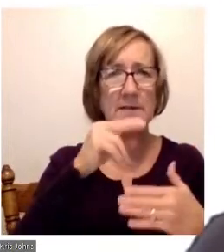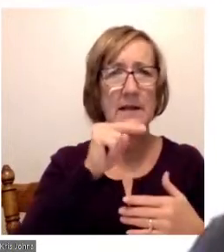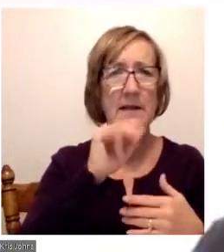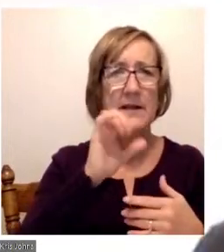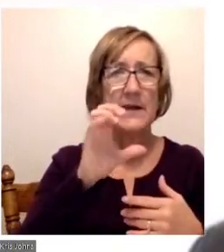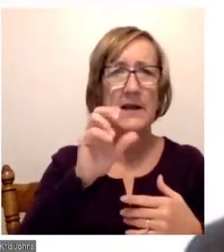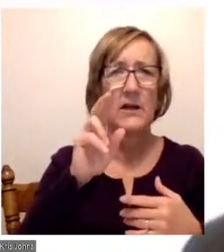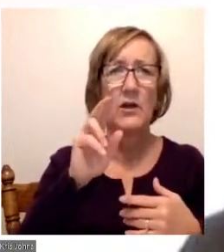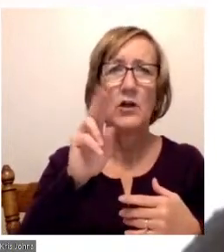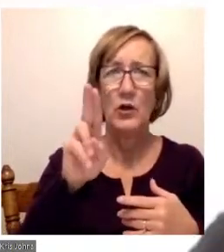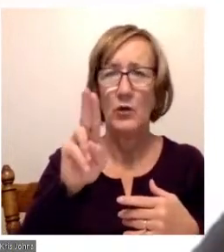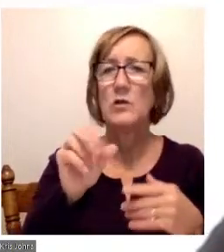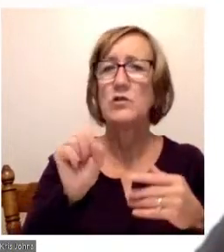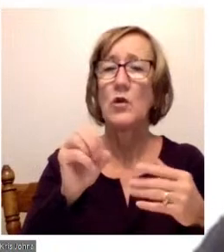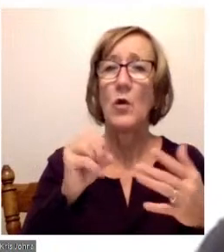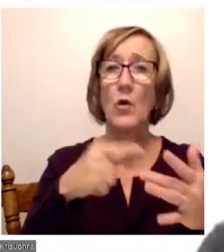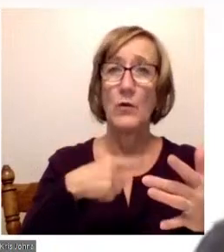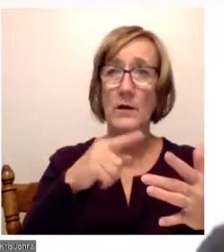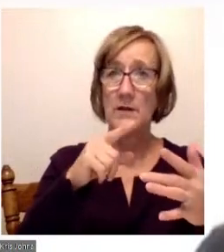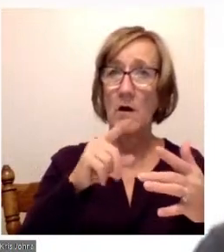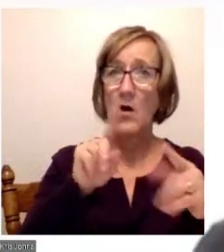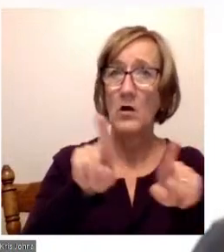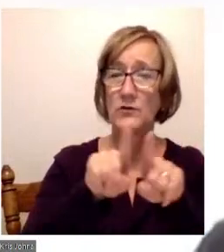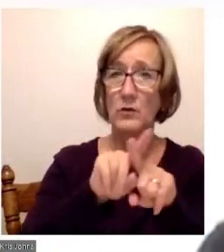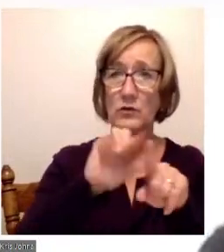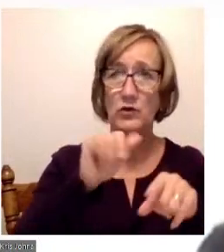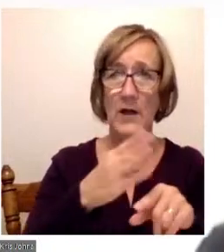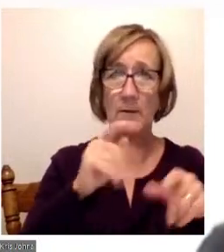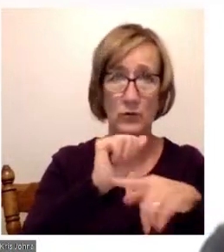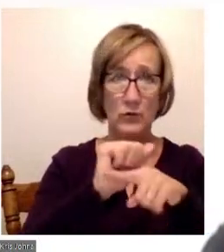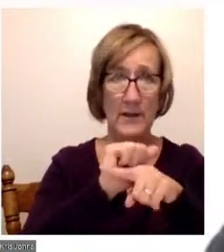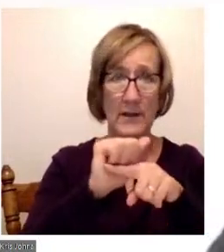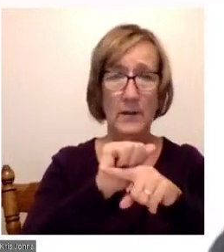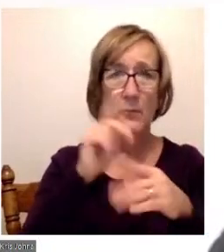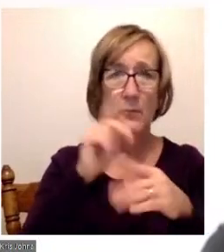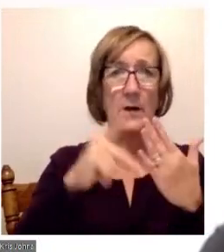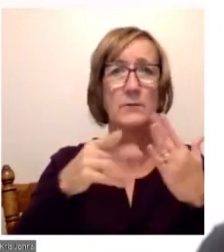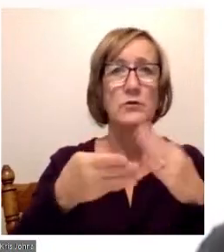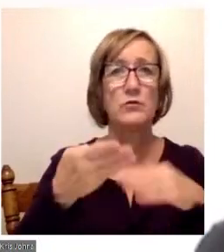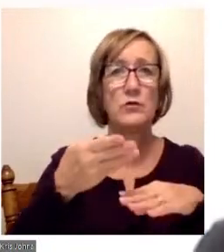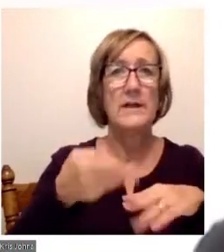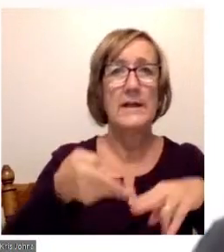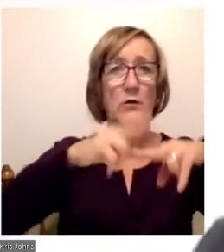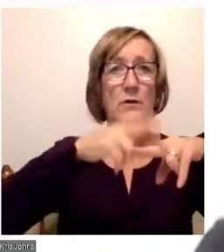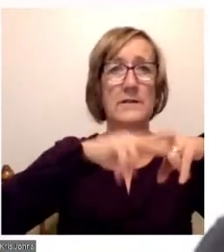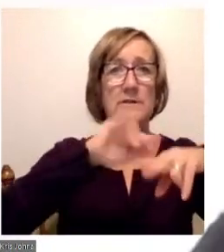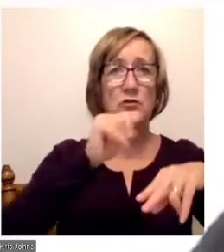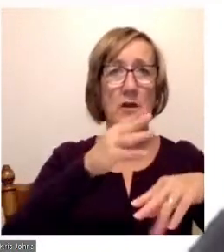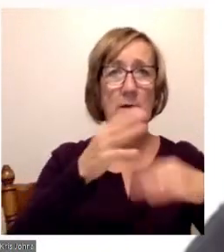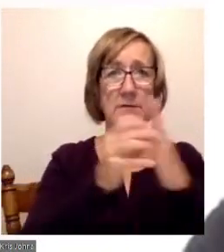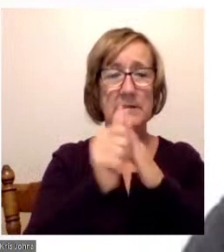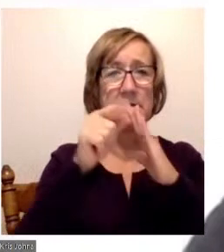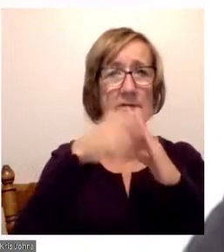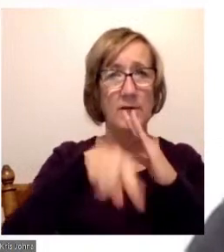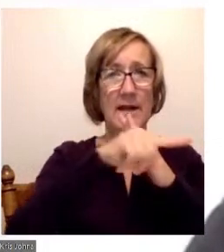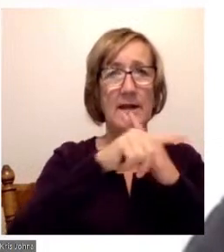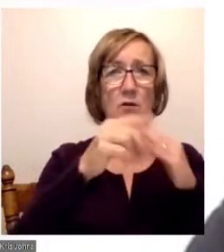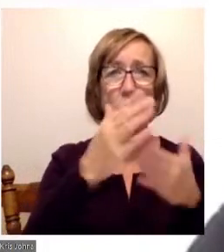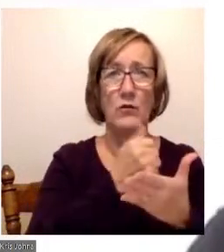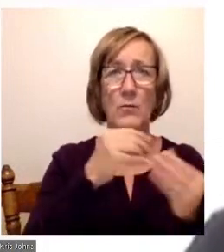community group to create a job training program to help Flint residents increase their job skills so they can make more money. In regards to